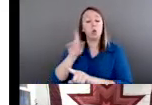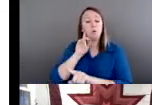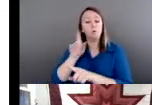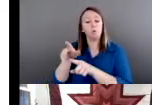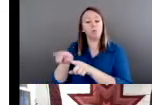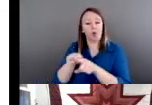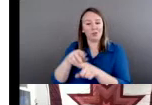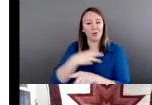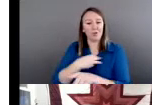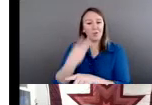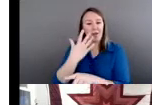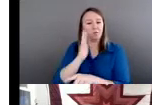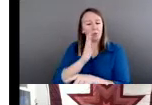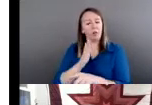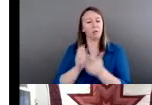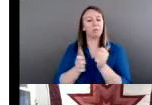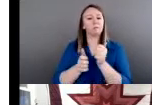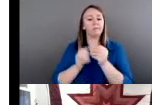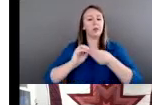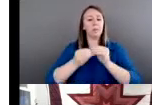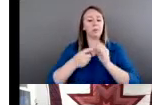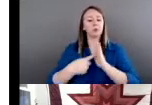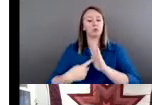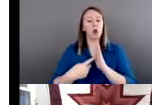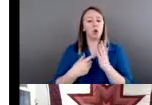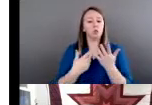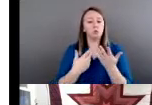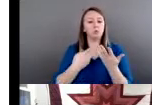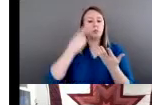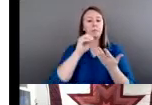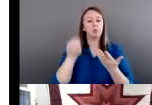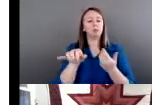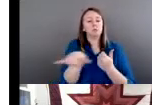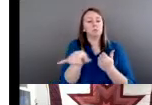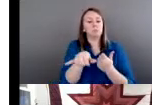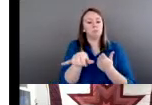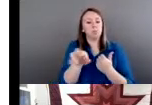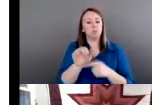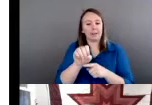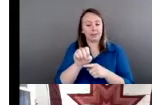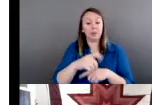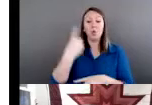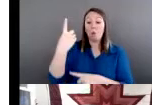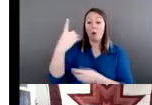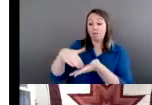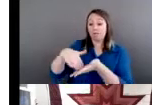all races. There is one exception to that rule, and that is native people.